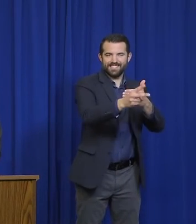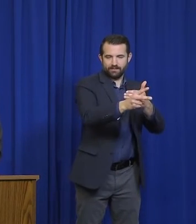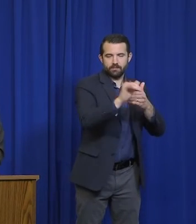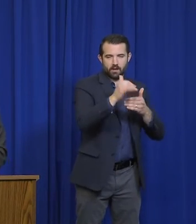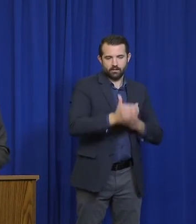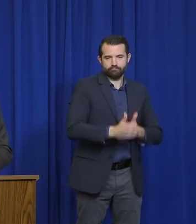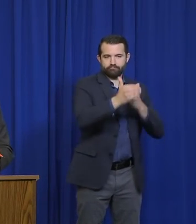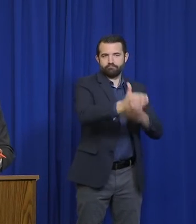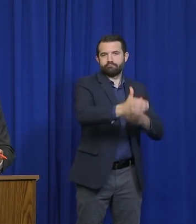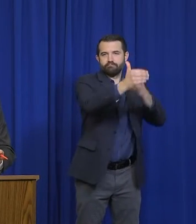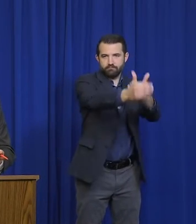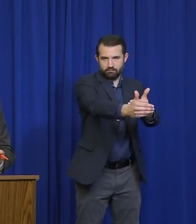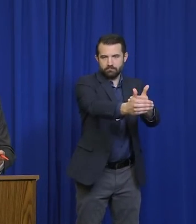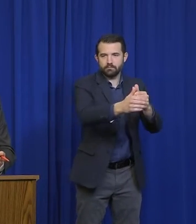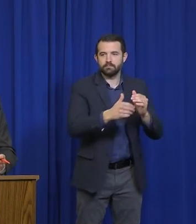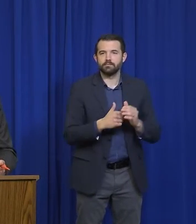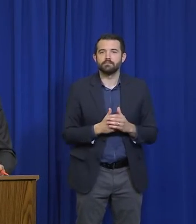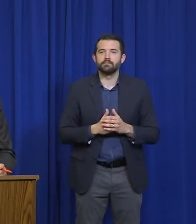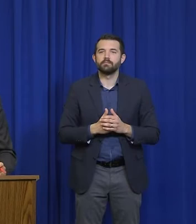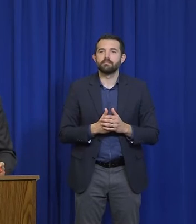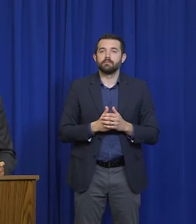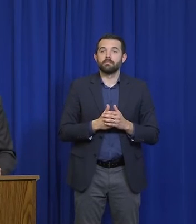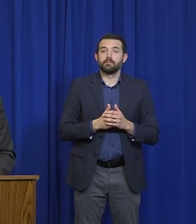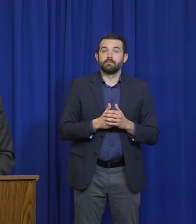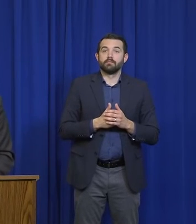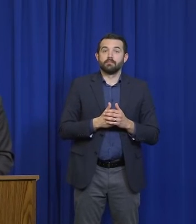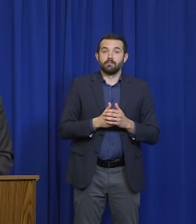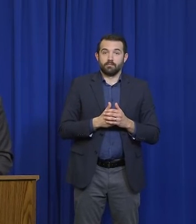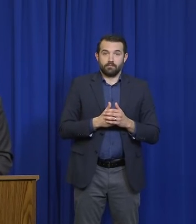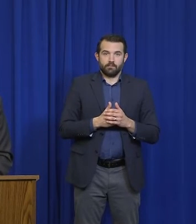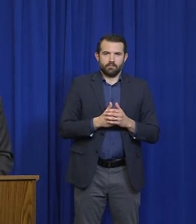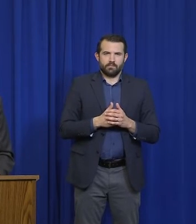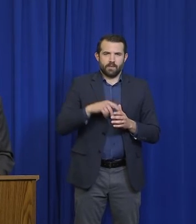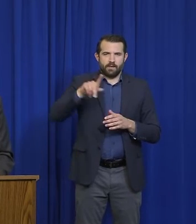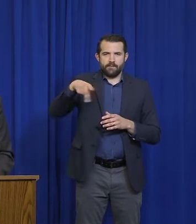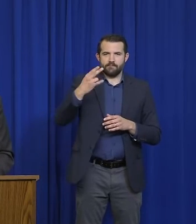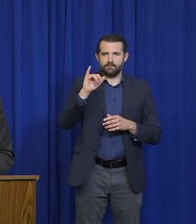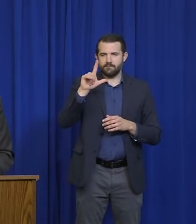I'd like to turn next over to Phil Hirschkorn at WMTW.